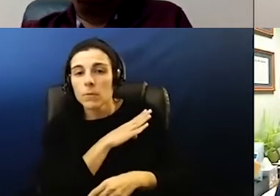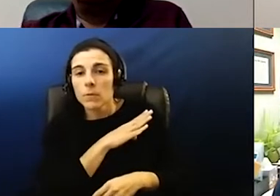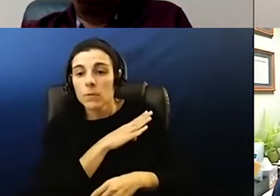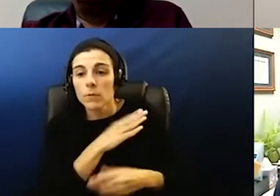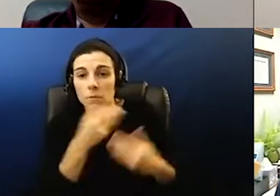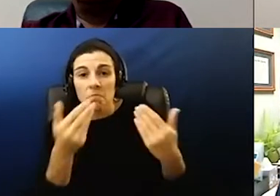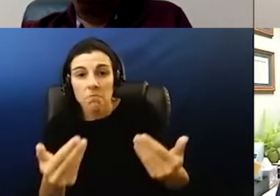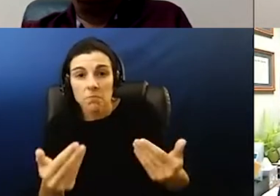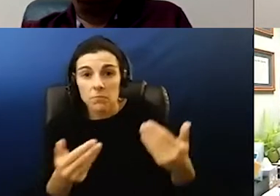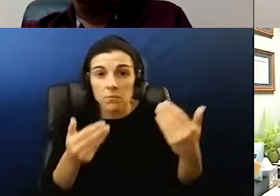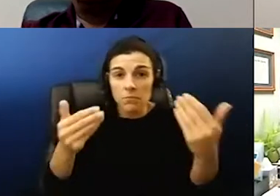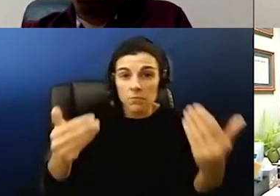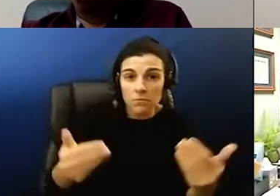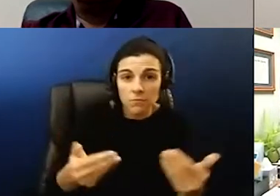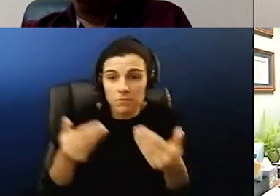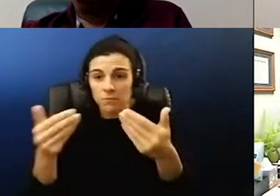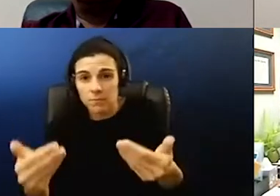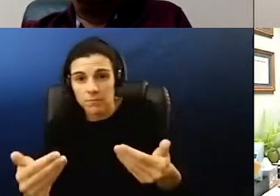go ahead no you go ahead